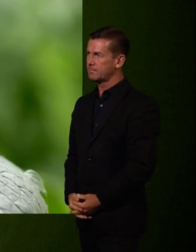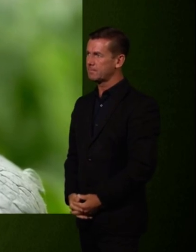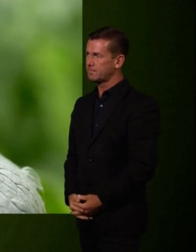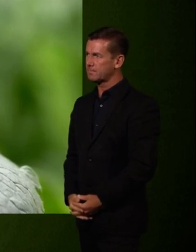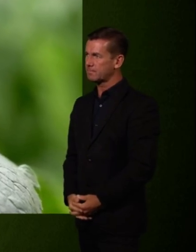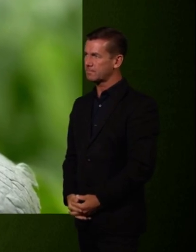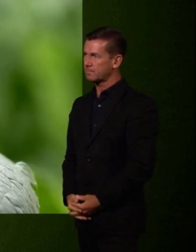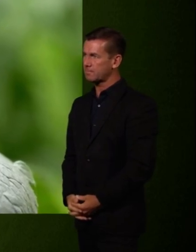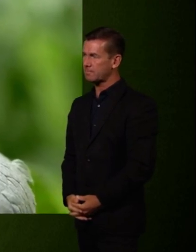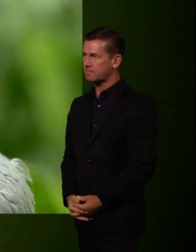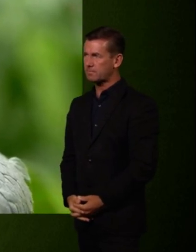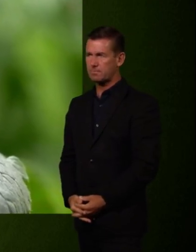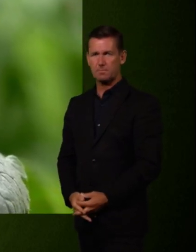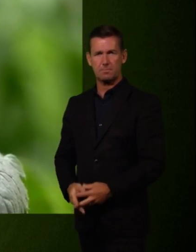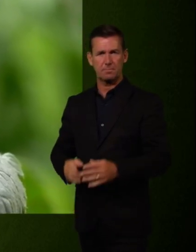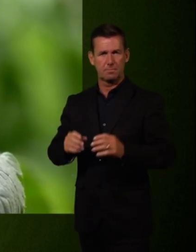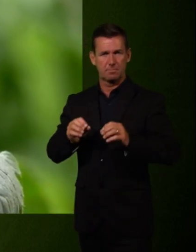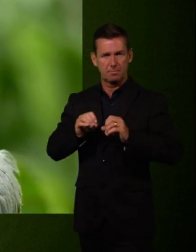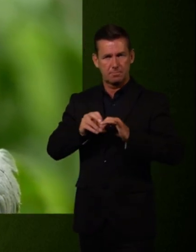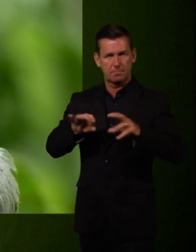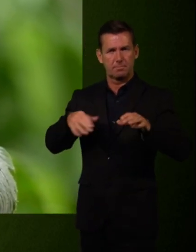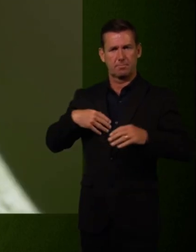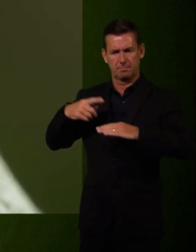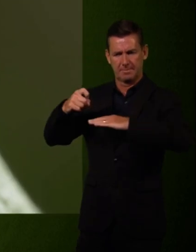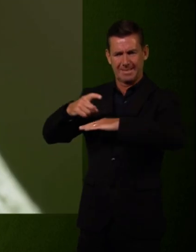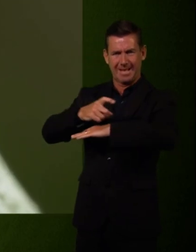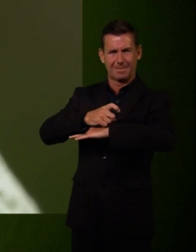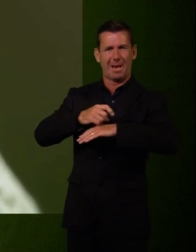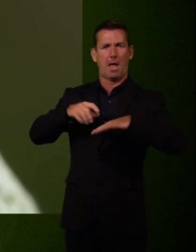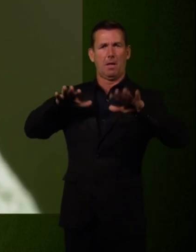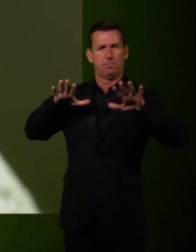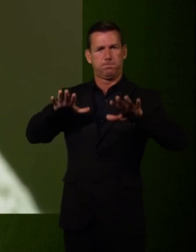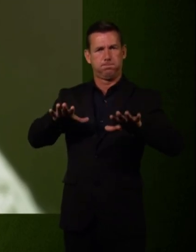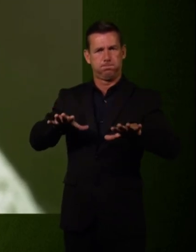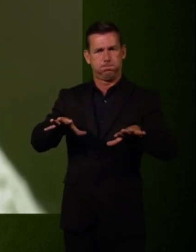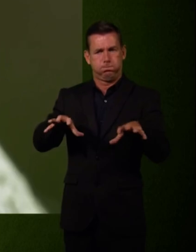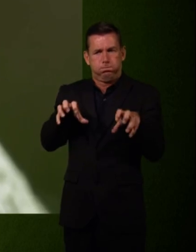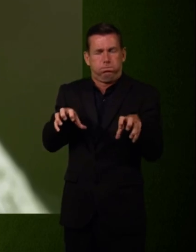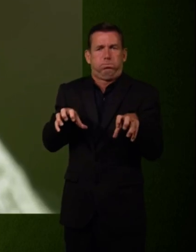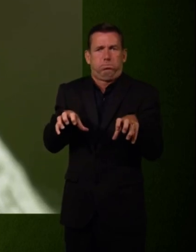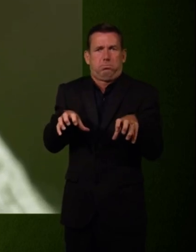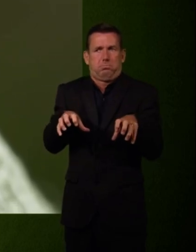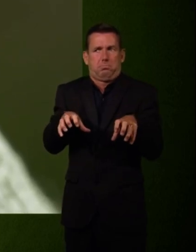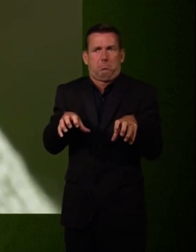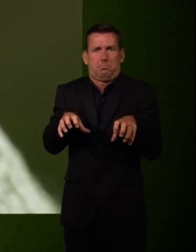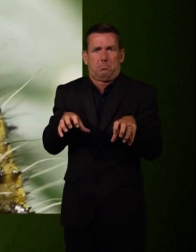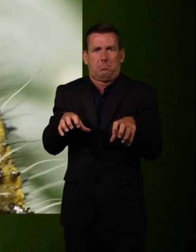They release hormones which quieten the caterpillar, freezing it in its tracks.